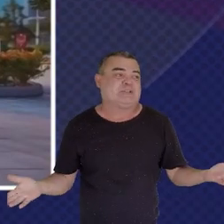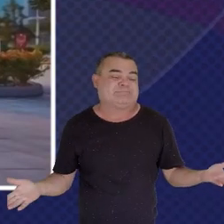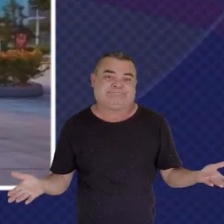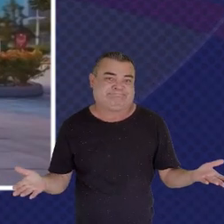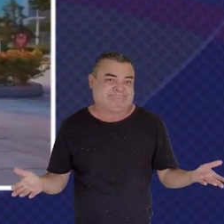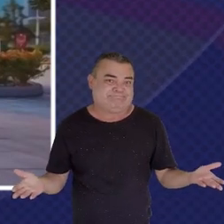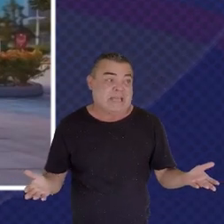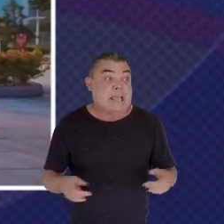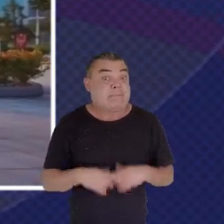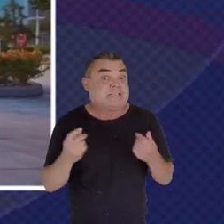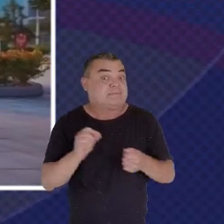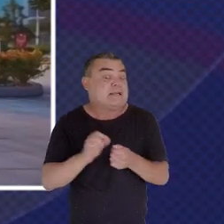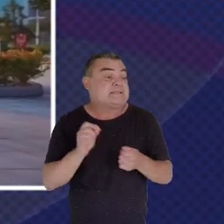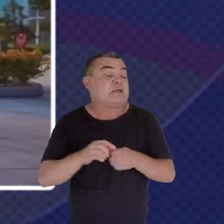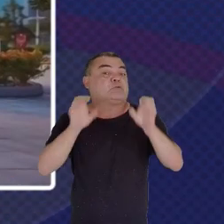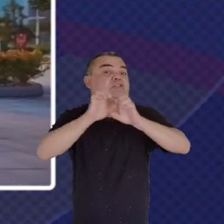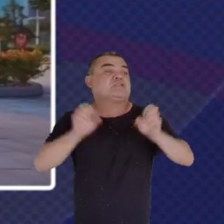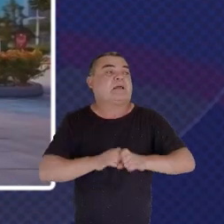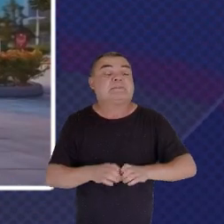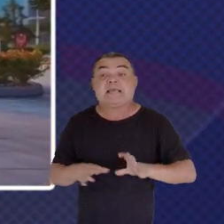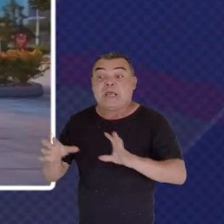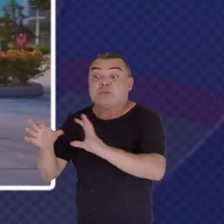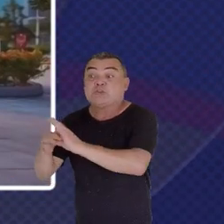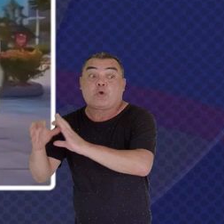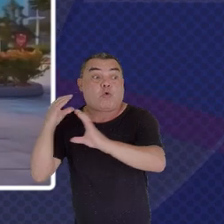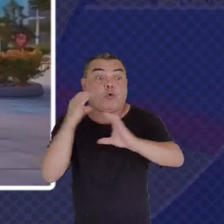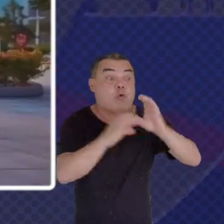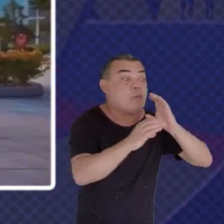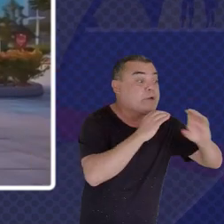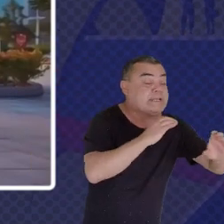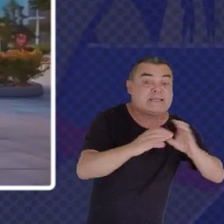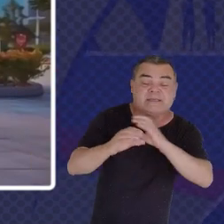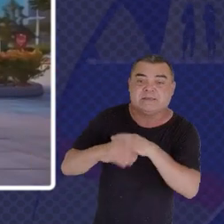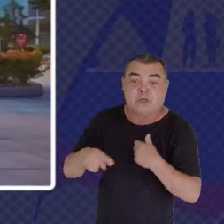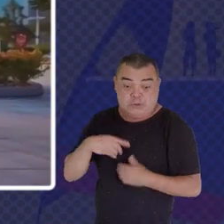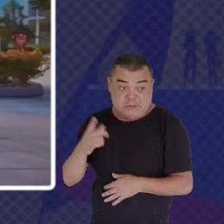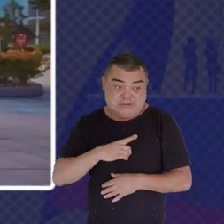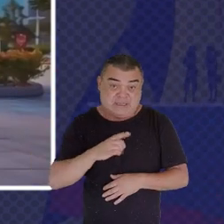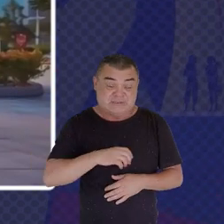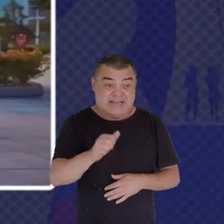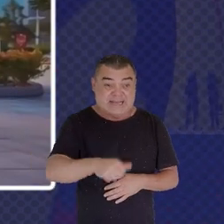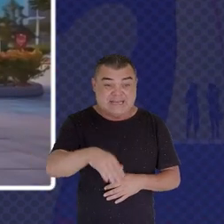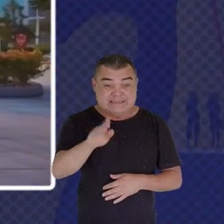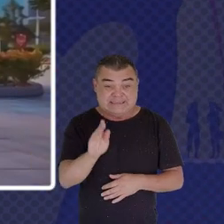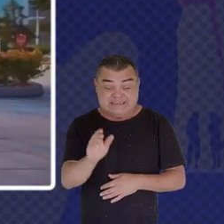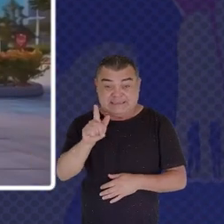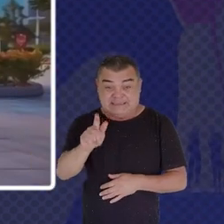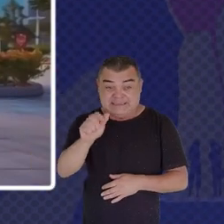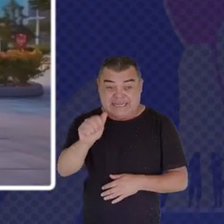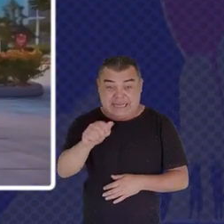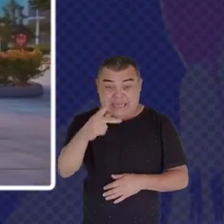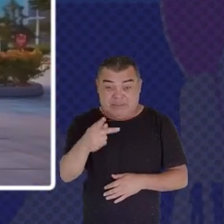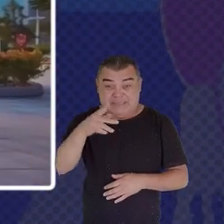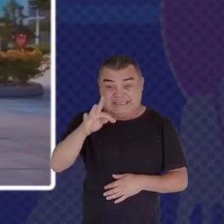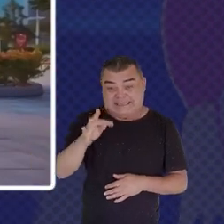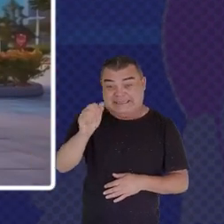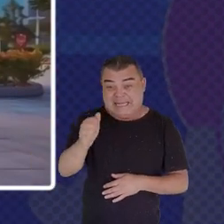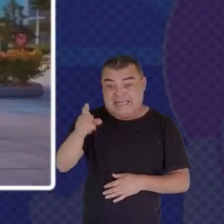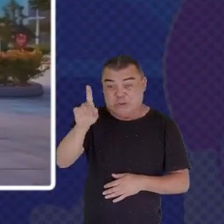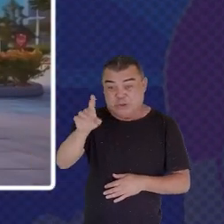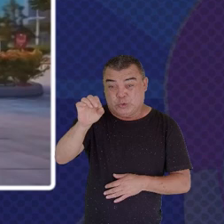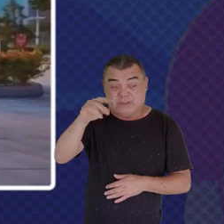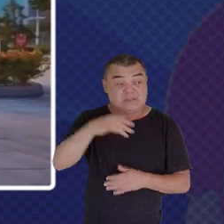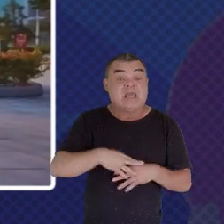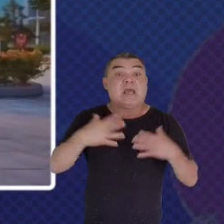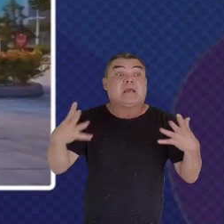universal adapters Right Those adapters That allow us to plug Into different devices And I think Truly agile countries Will